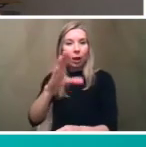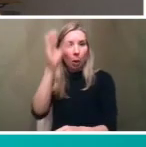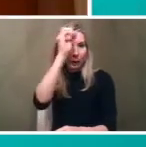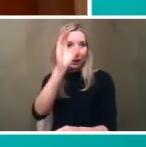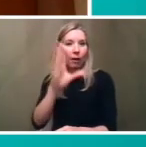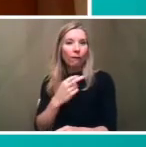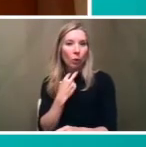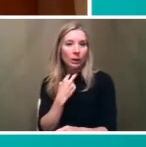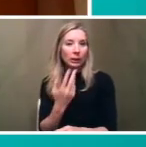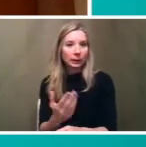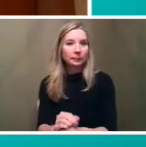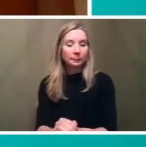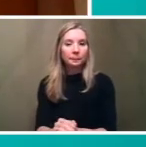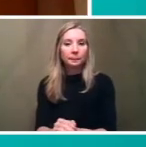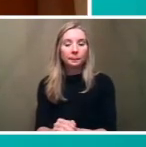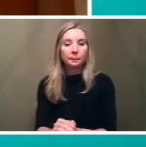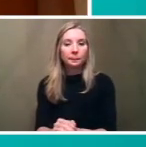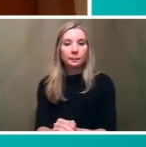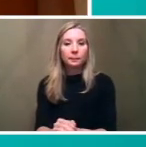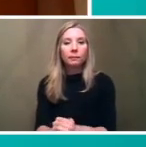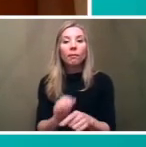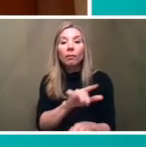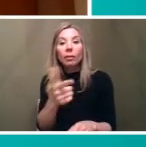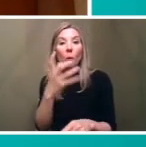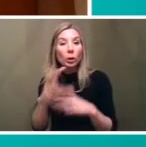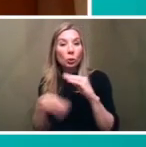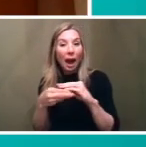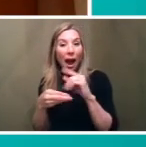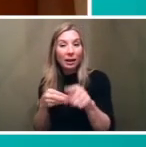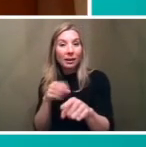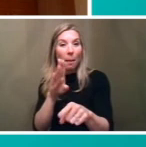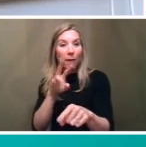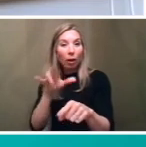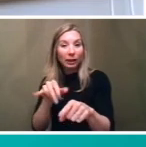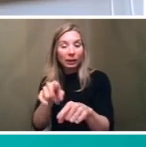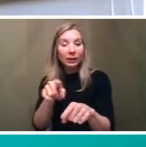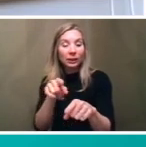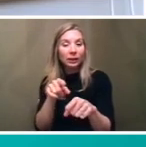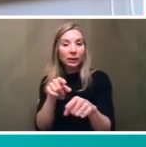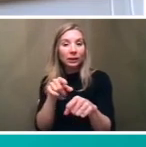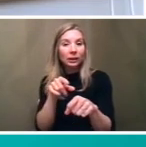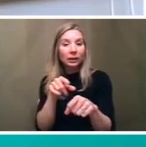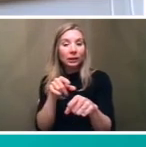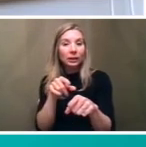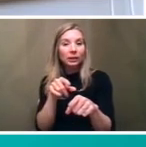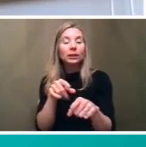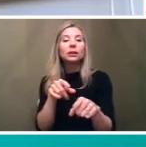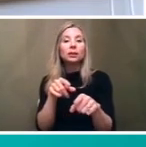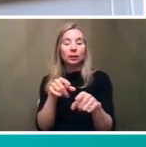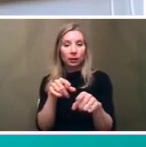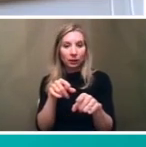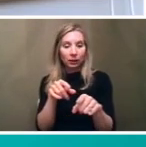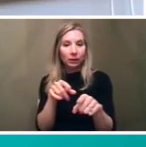yeah no i'll also add just a little bit to that in terms of um we are building a